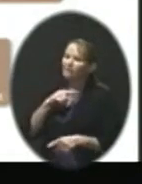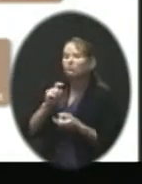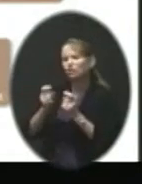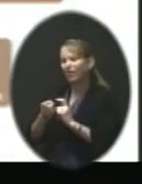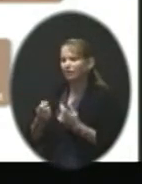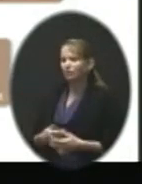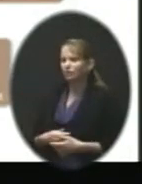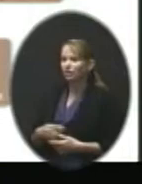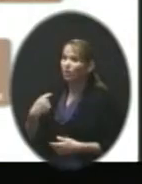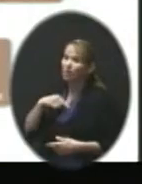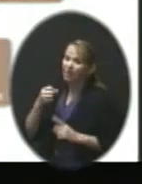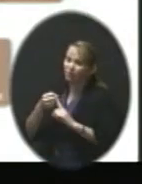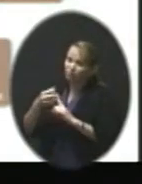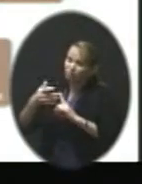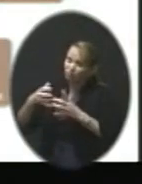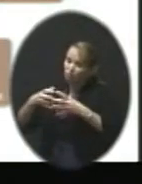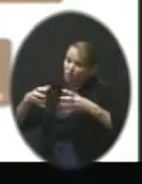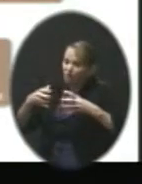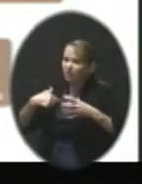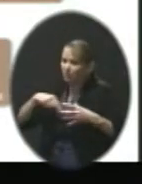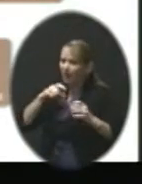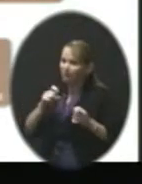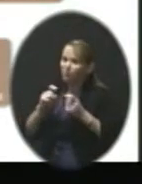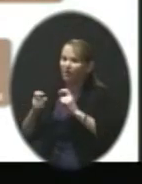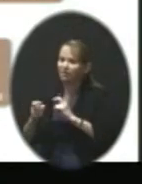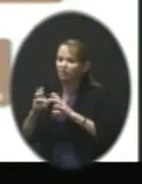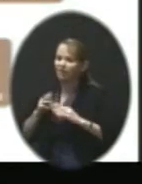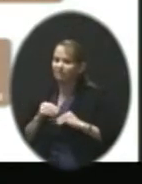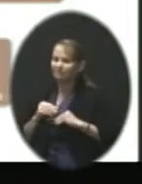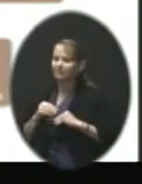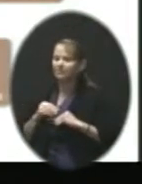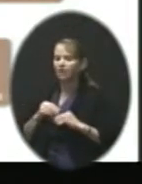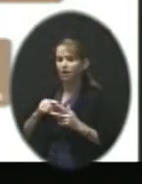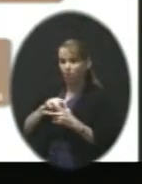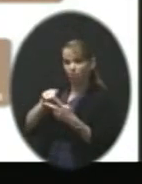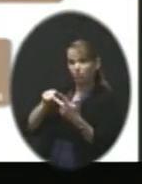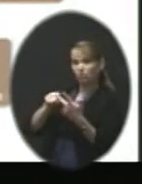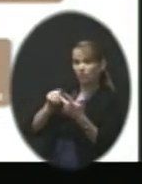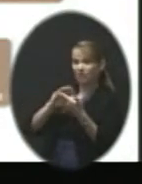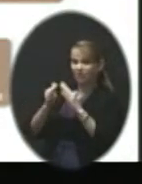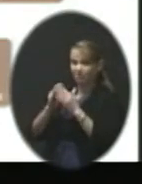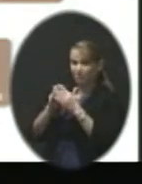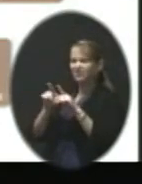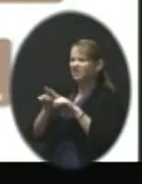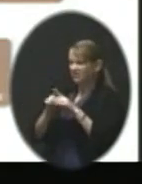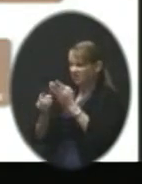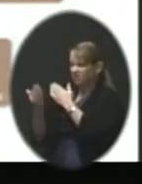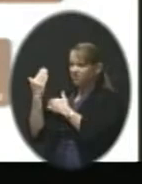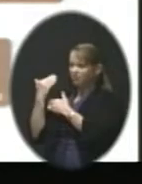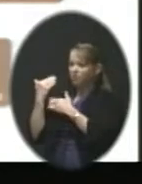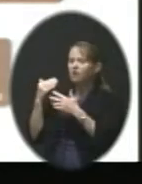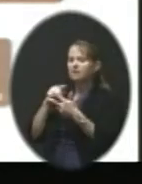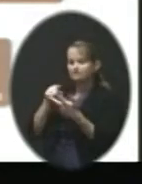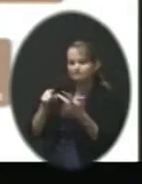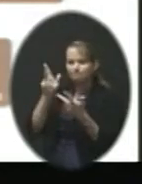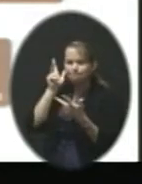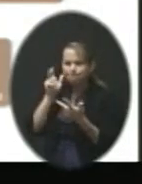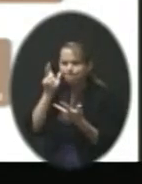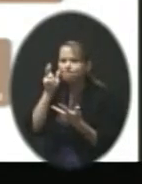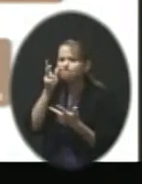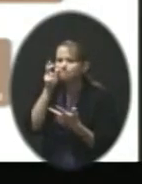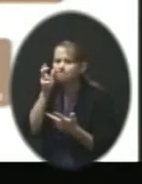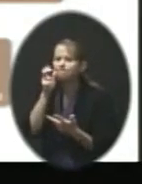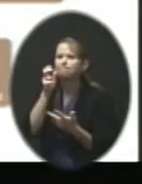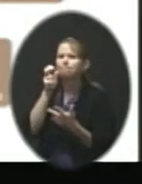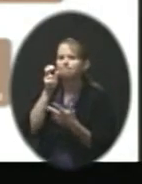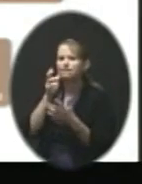We're growing. We need to adjust accordingly. These three communities, as communities in the past, they listened. They were engaged and